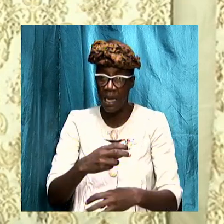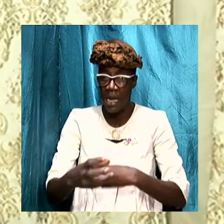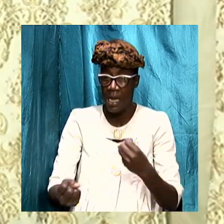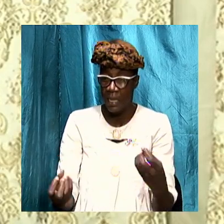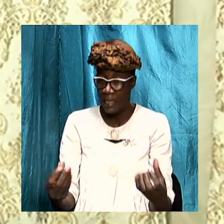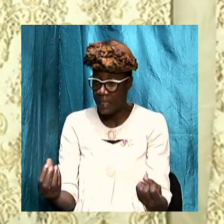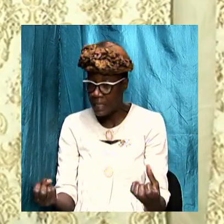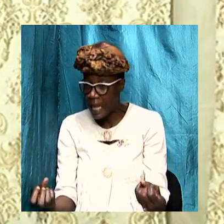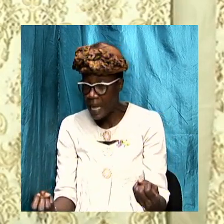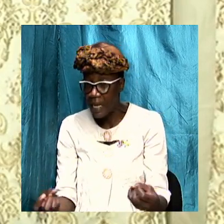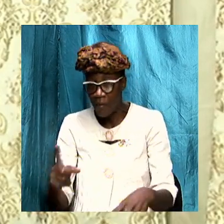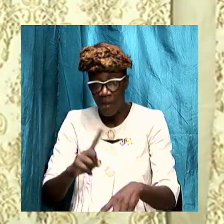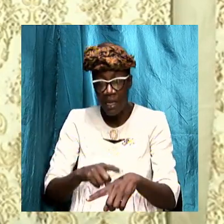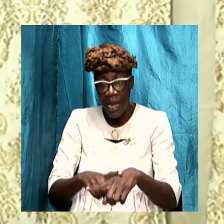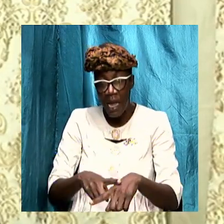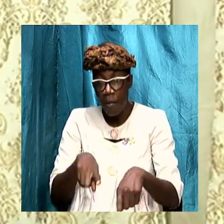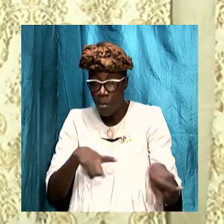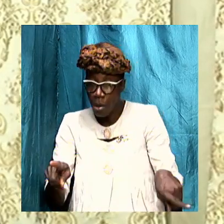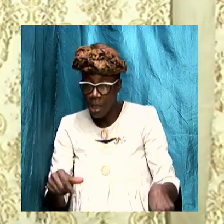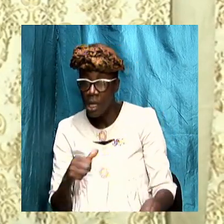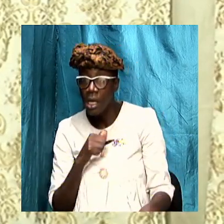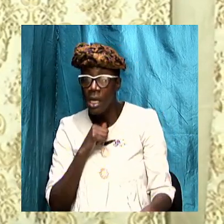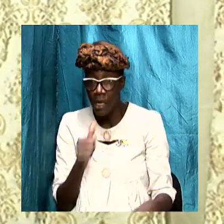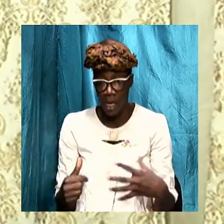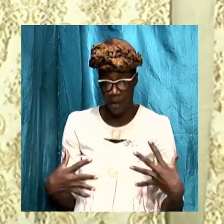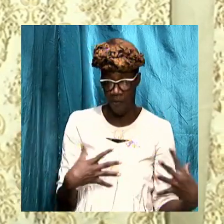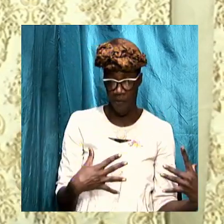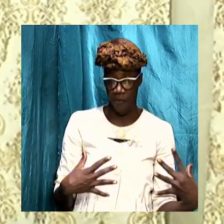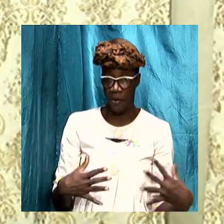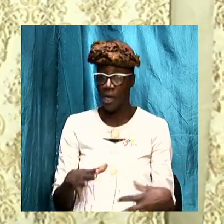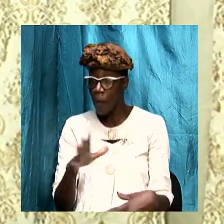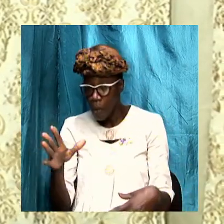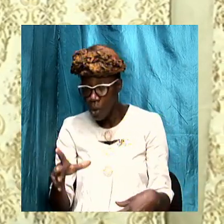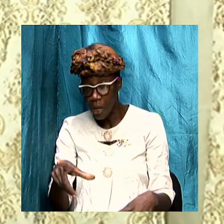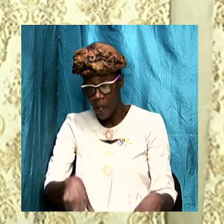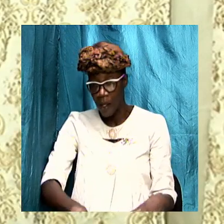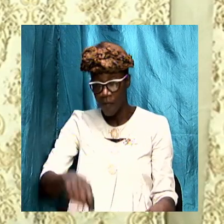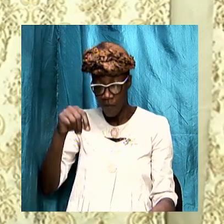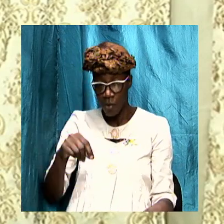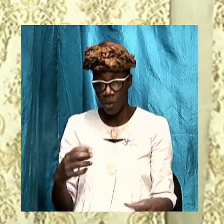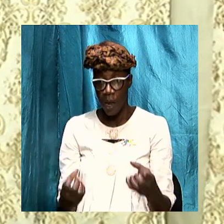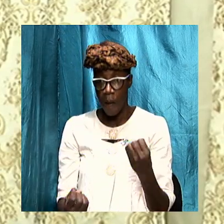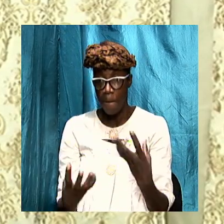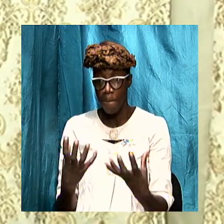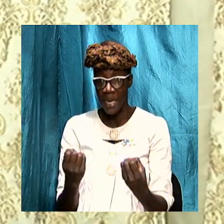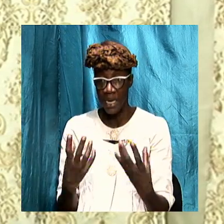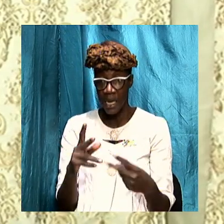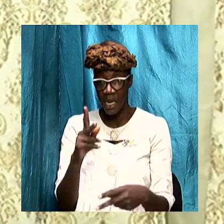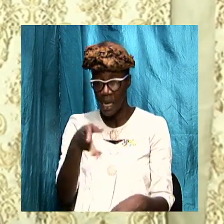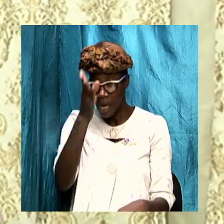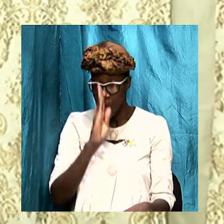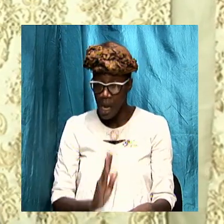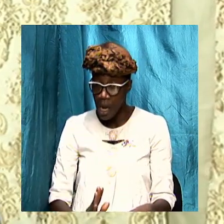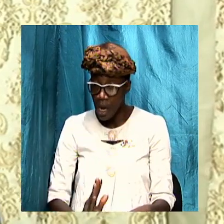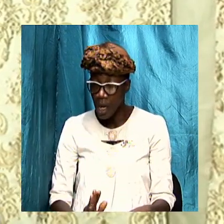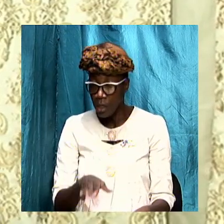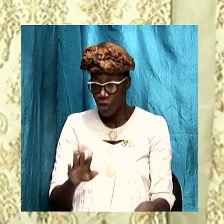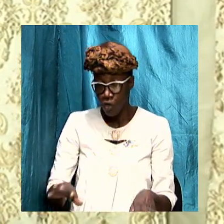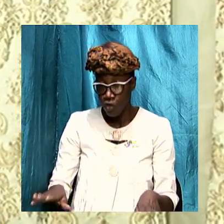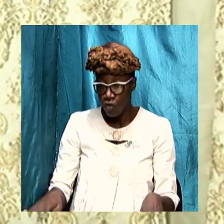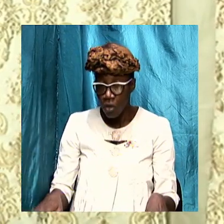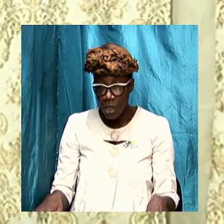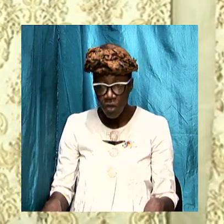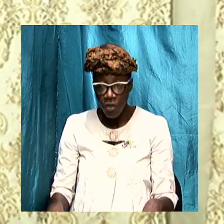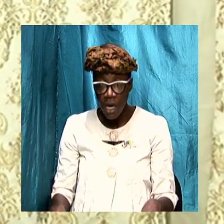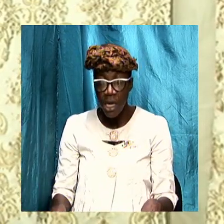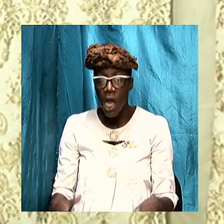would not be perturbed but I have found that there are many of God's children that right now